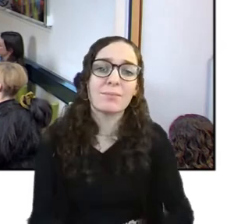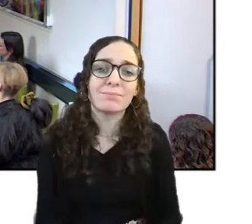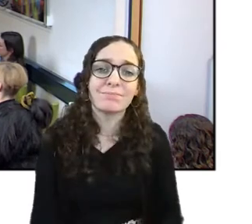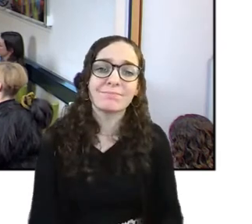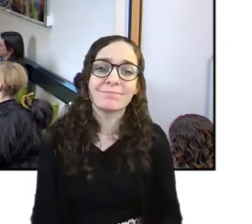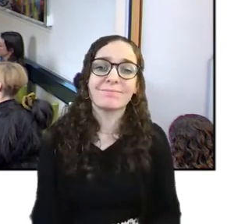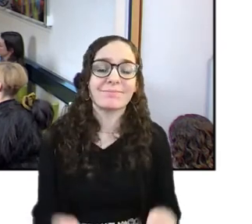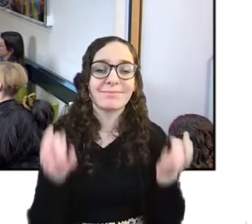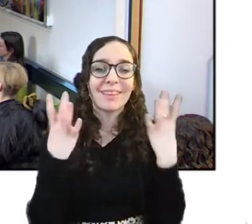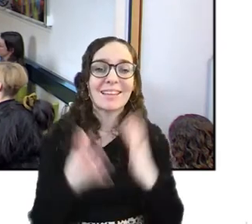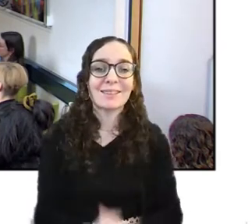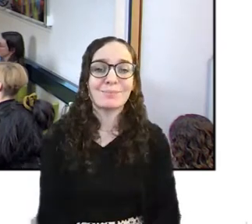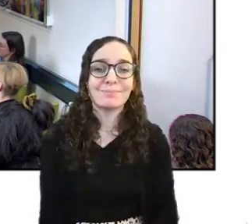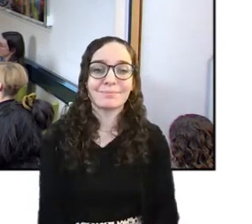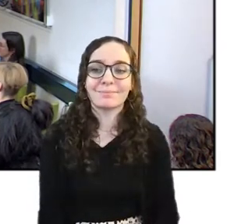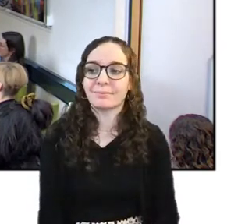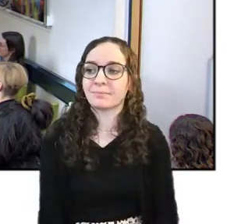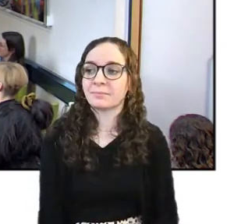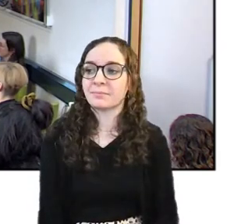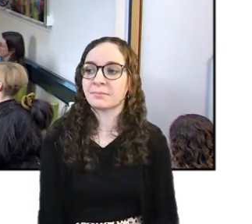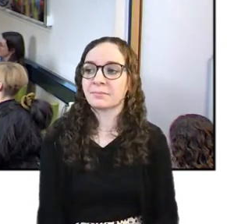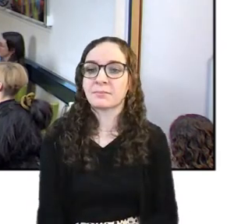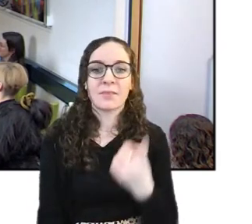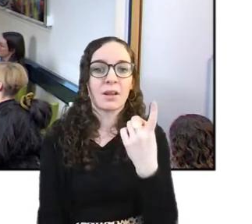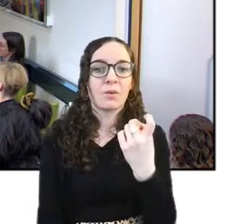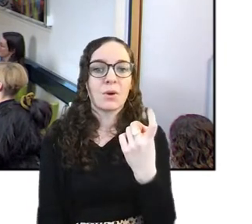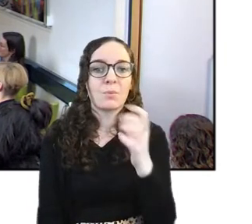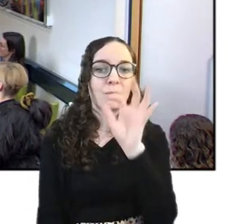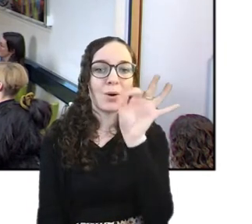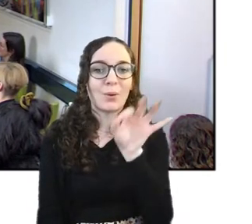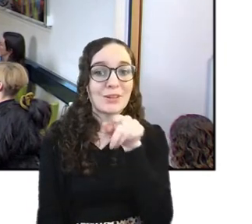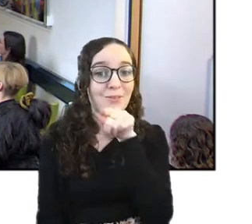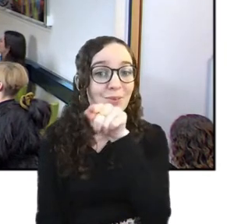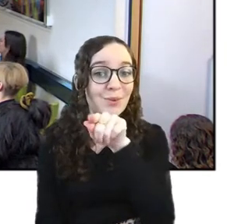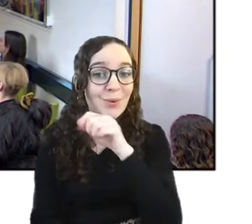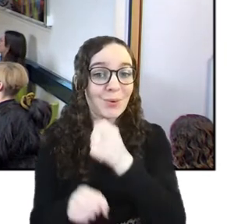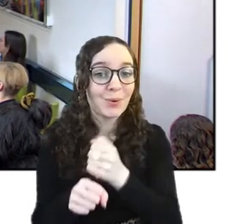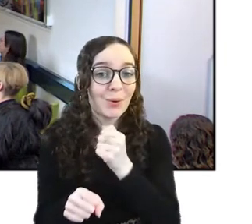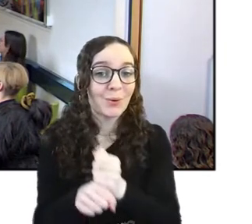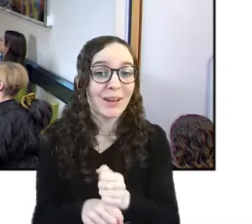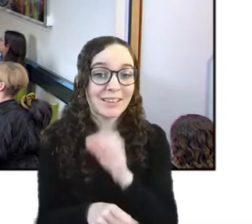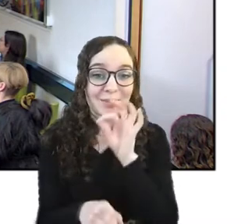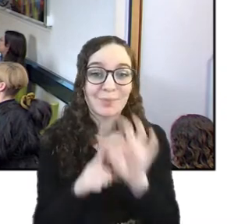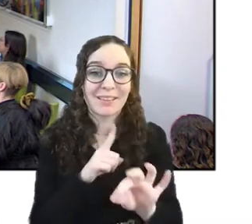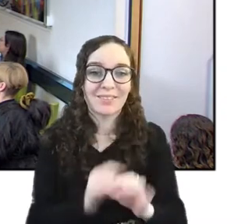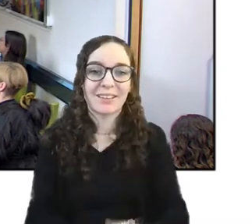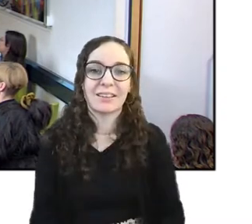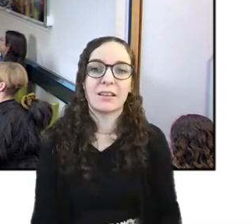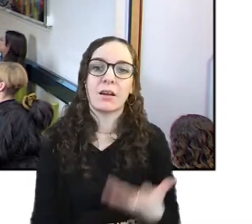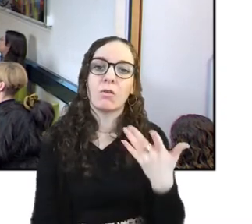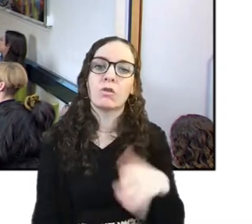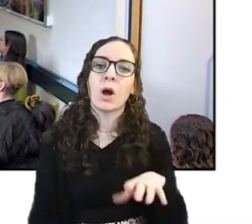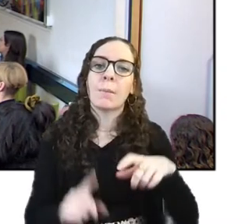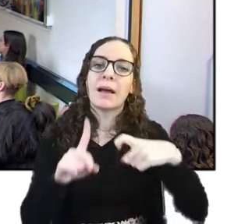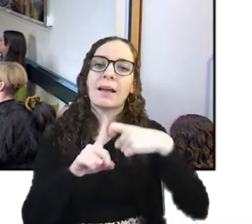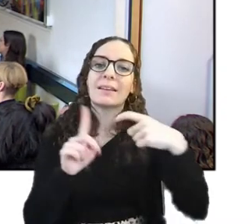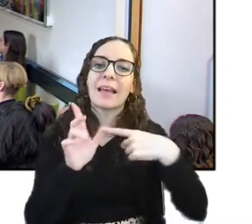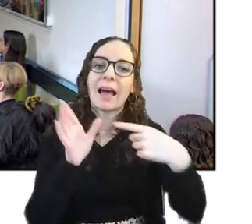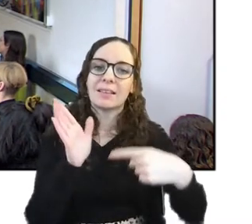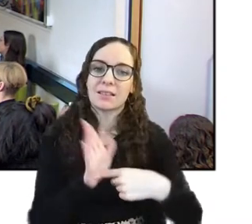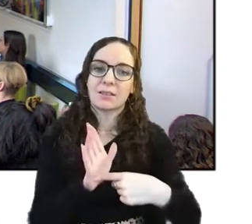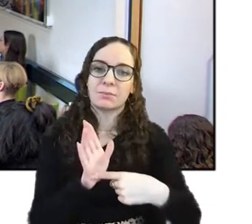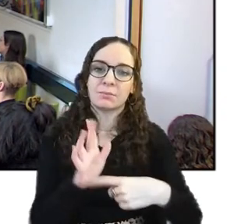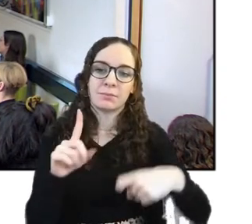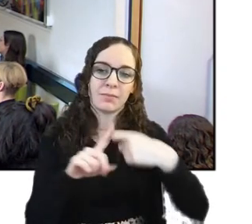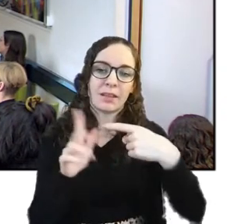uh there's actually another question for you specifically yeah um this is from cat and cat asks do you come